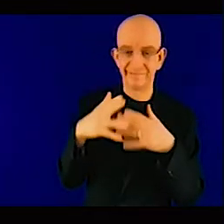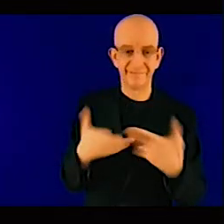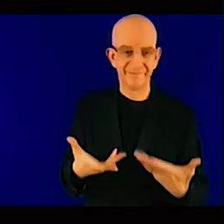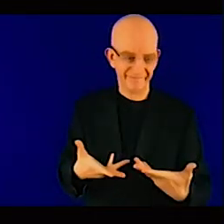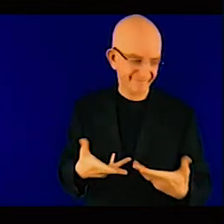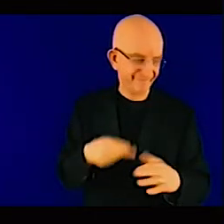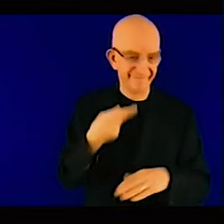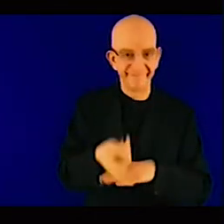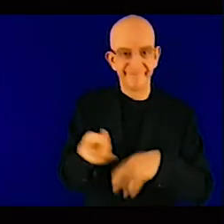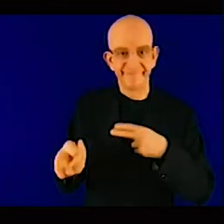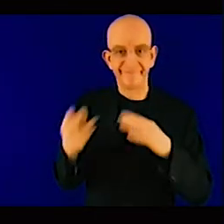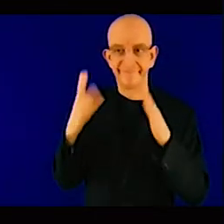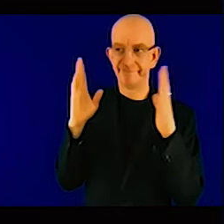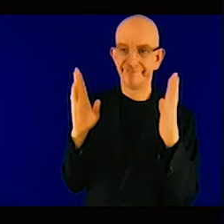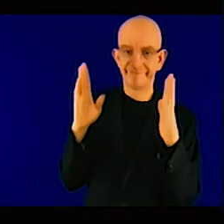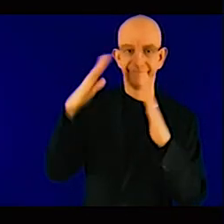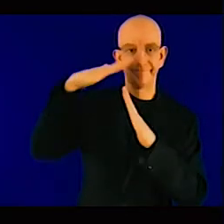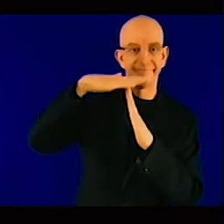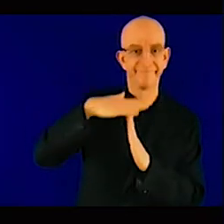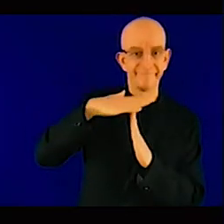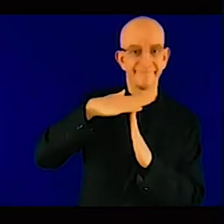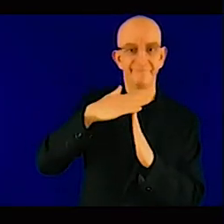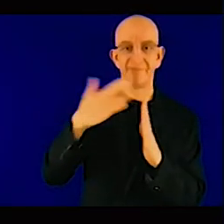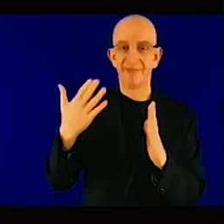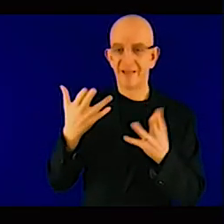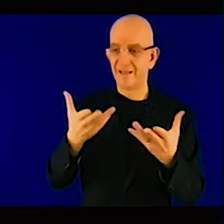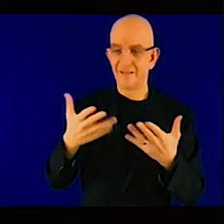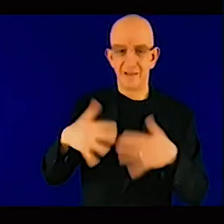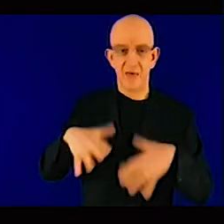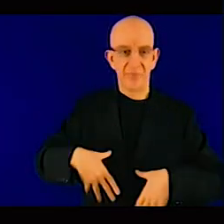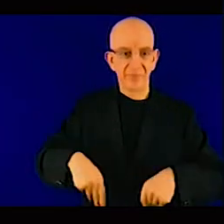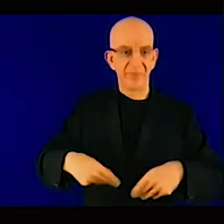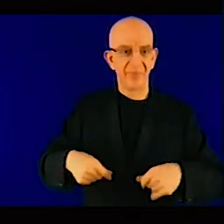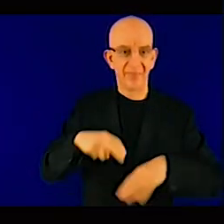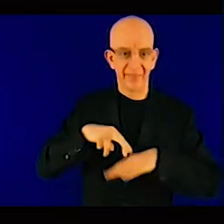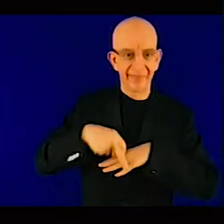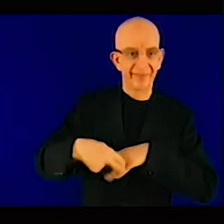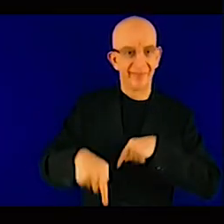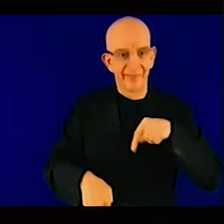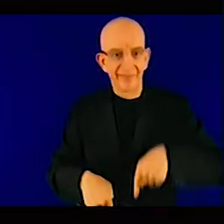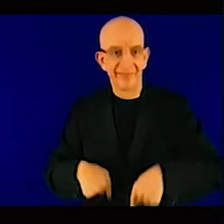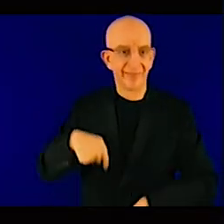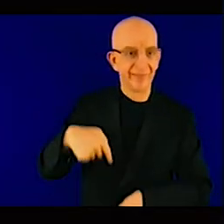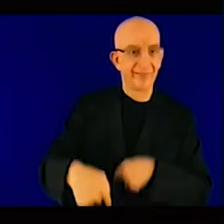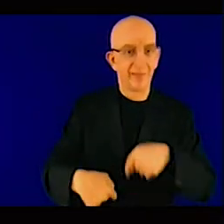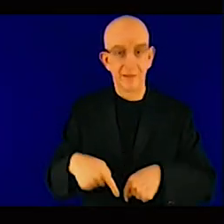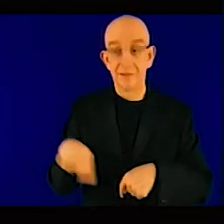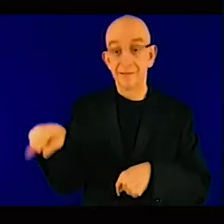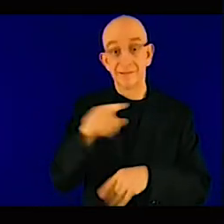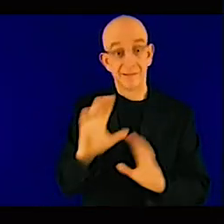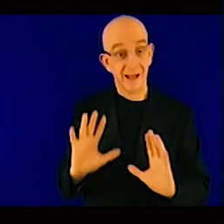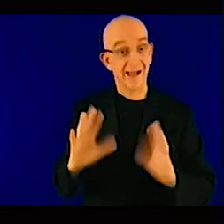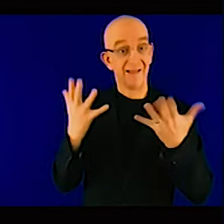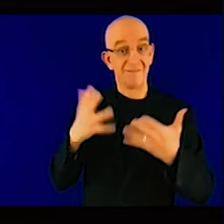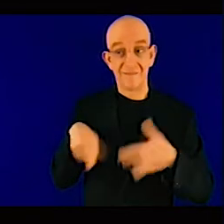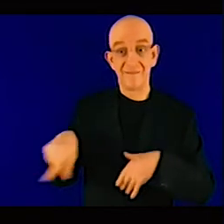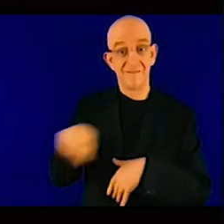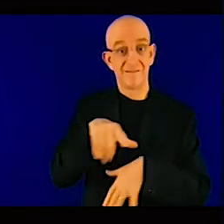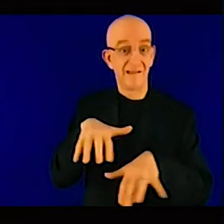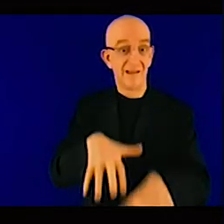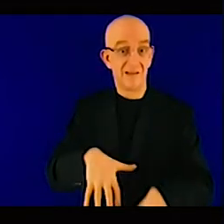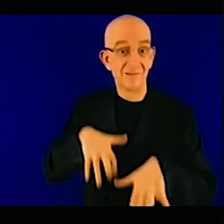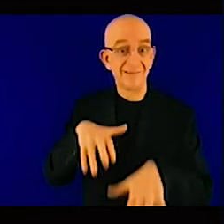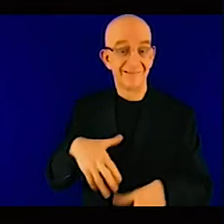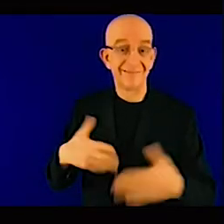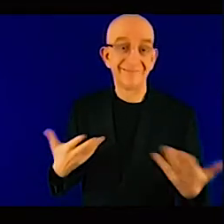So we are paying double penalties as a continent. We are the less polluted in the world